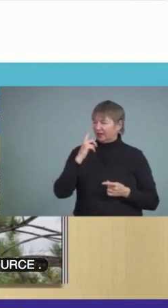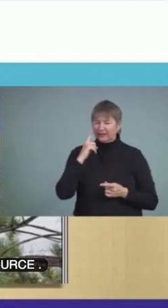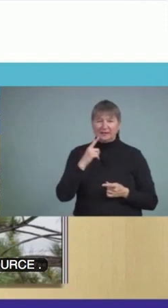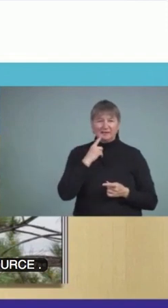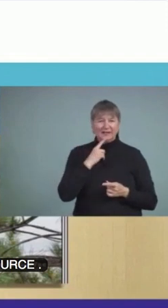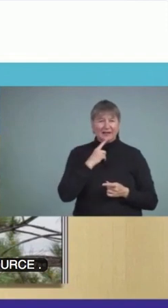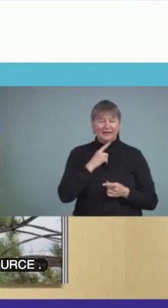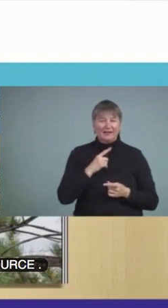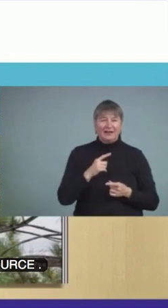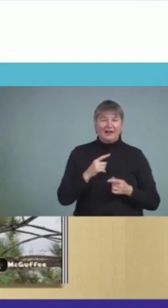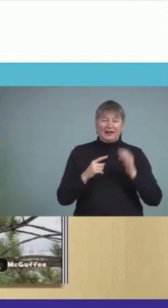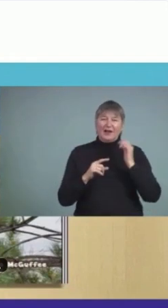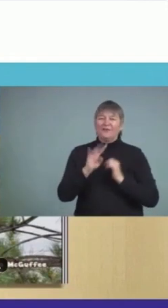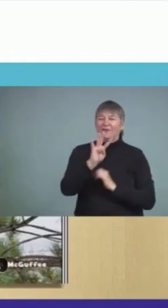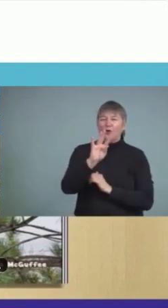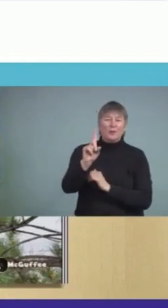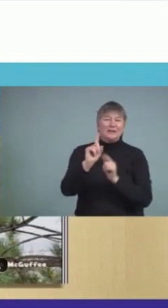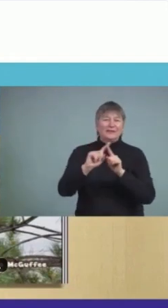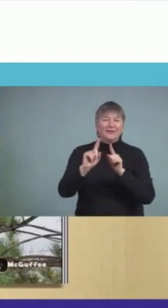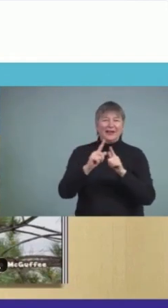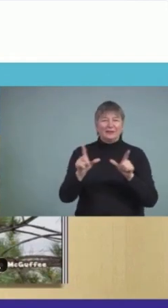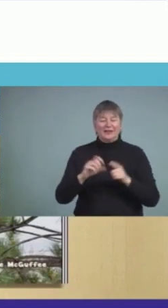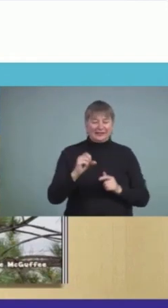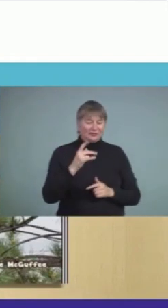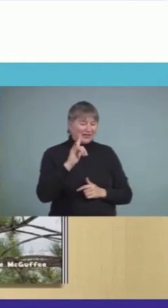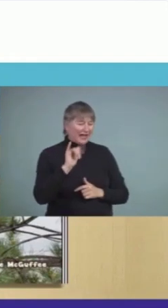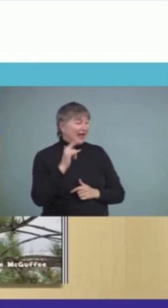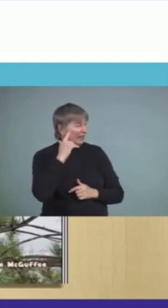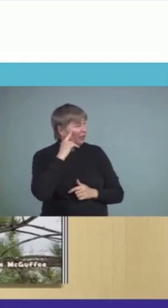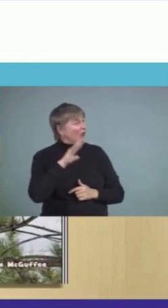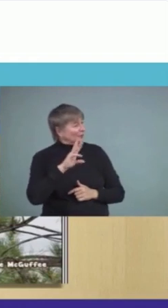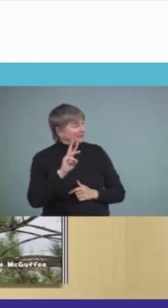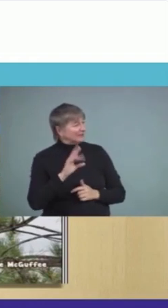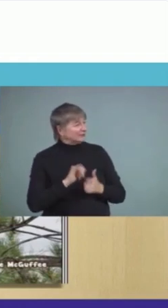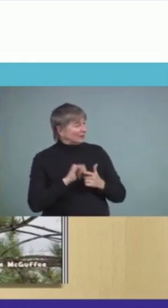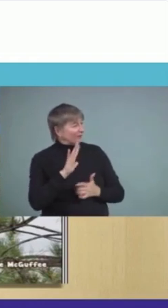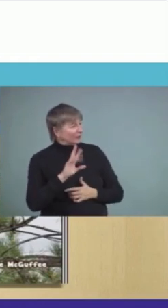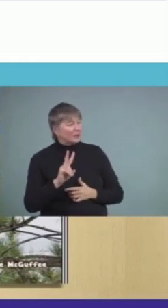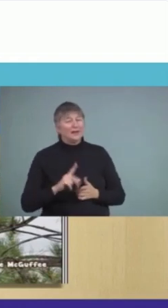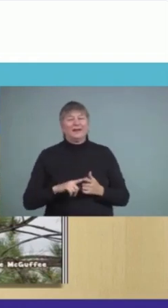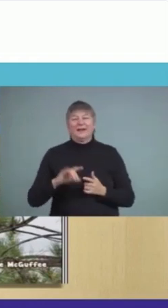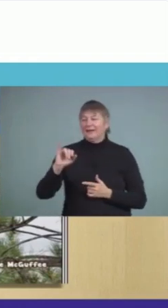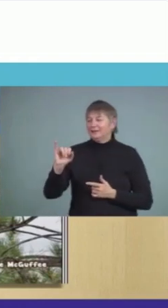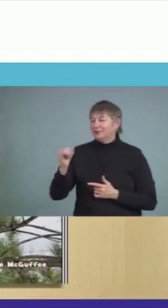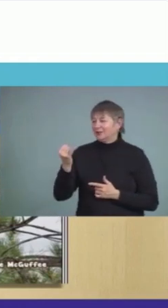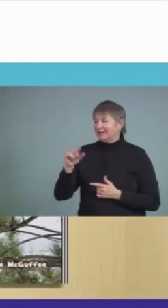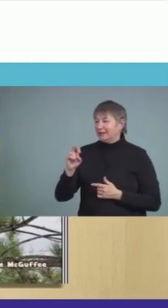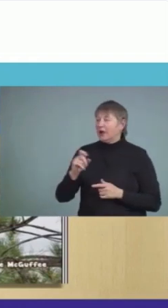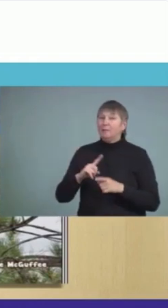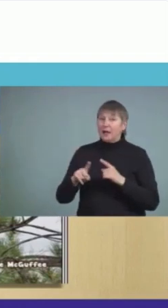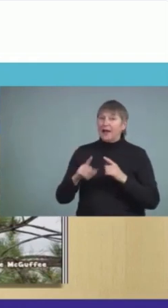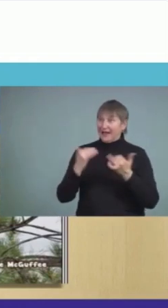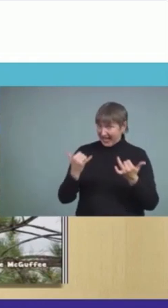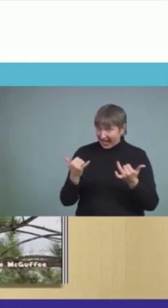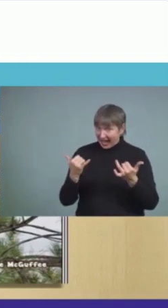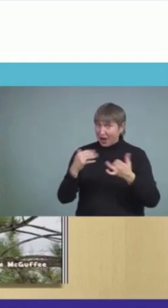41 languages. They're always adding languages. I was trying to say it was 36. 36. But they also have ASL. So, that's